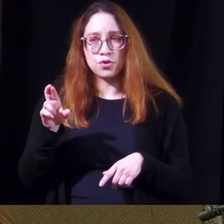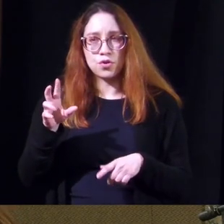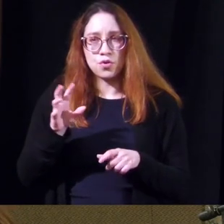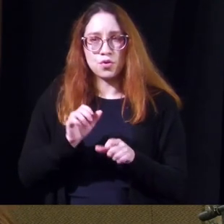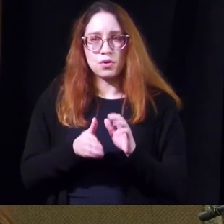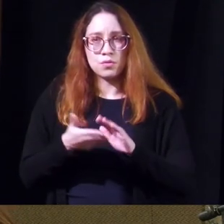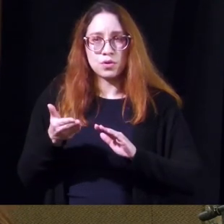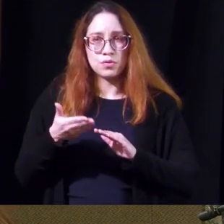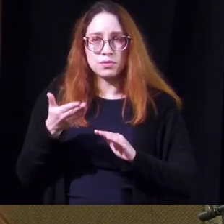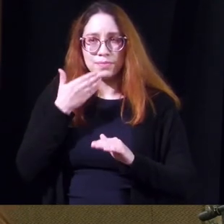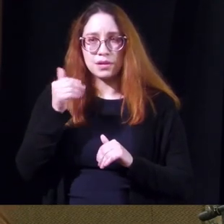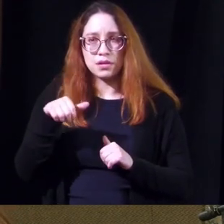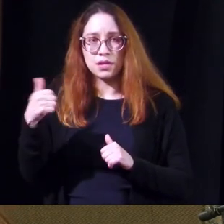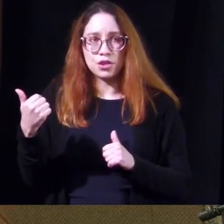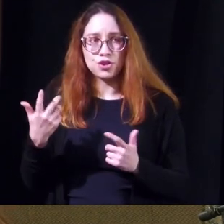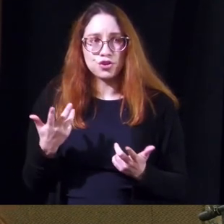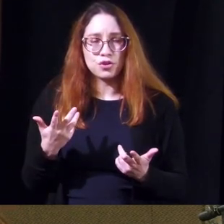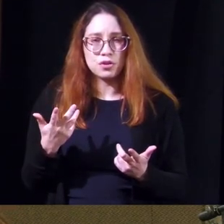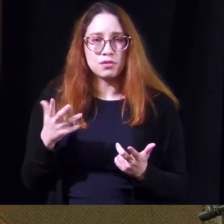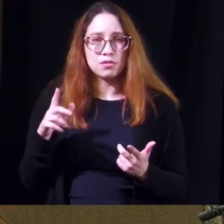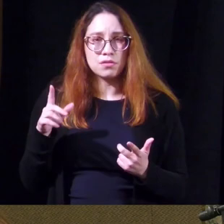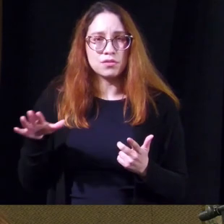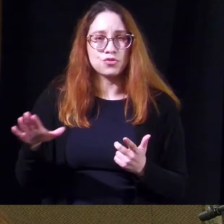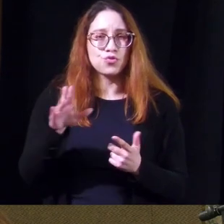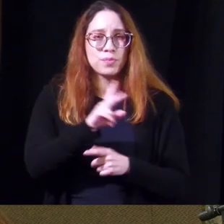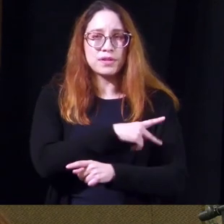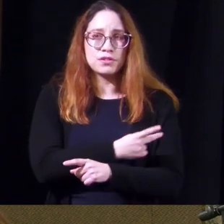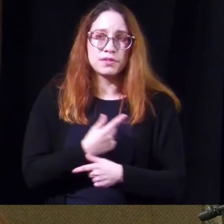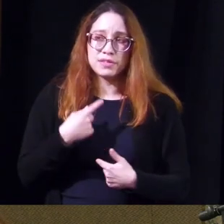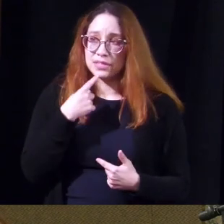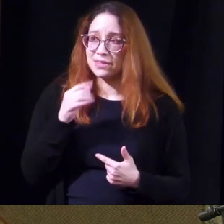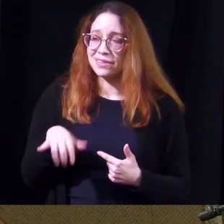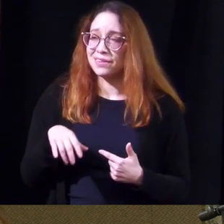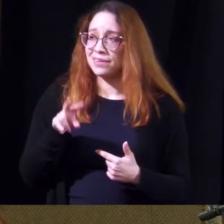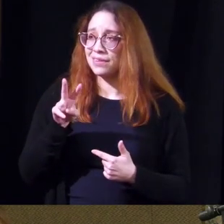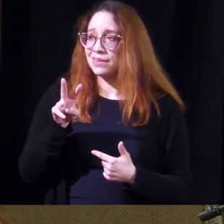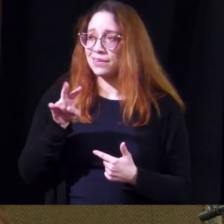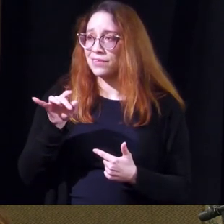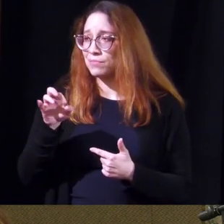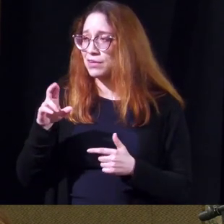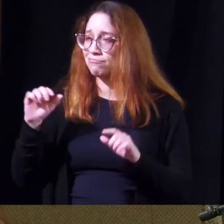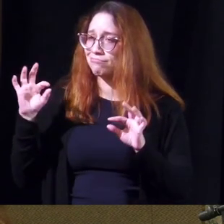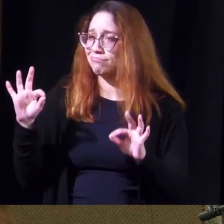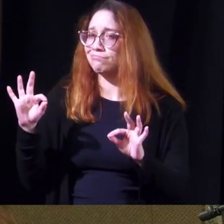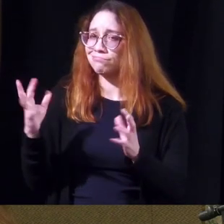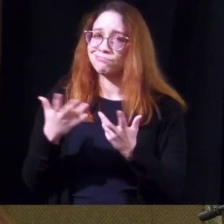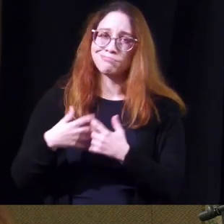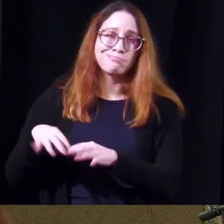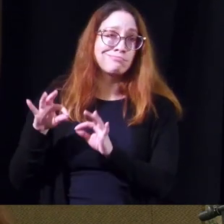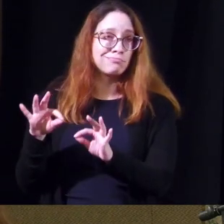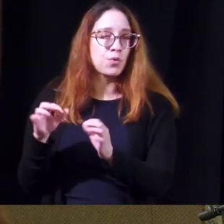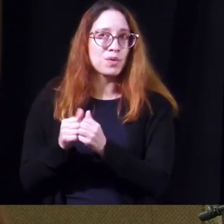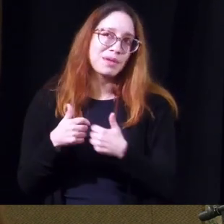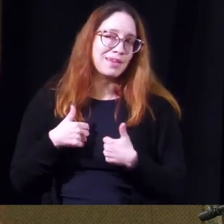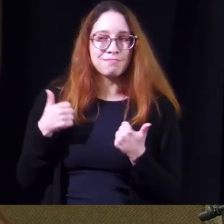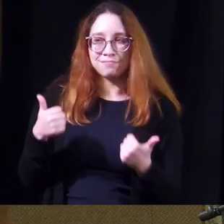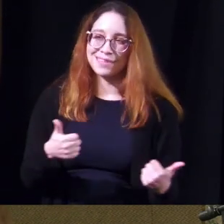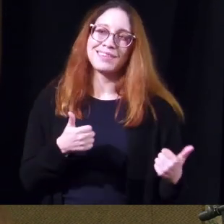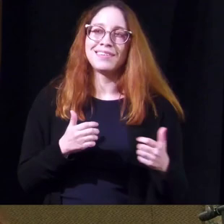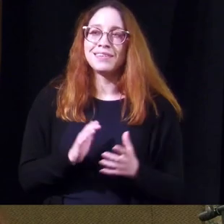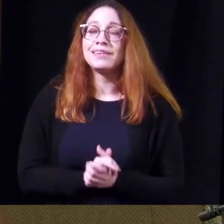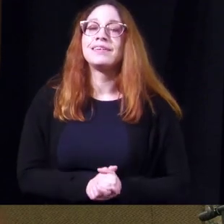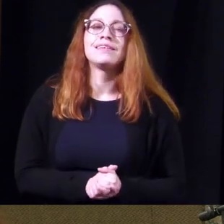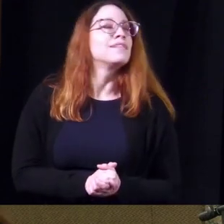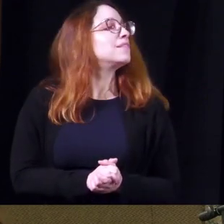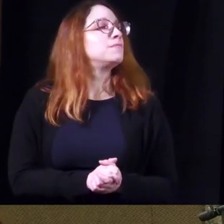other like uh any of your patients have said oh that one works marvelous marvelous for